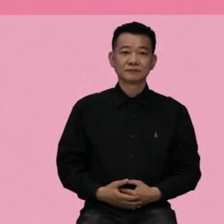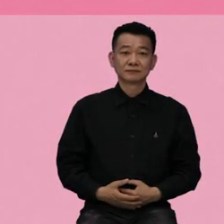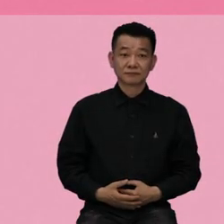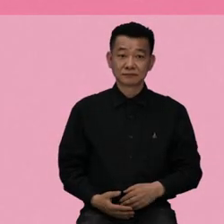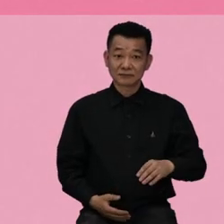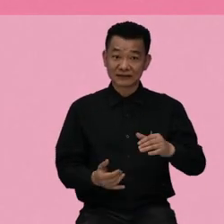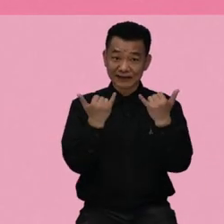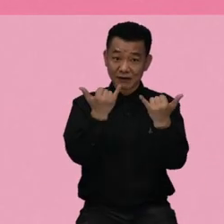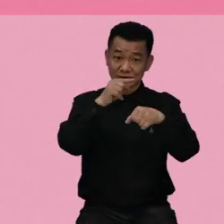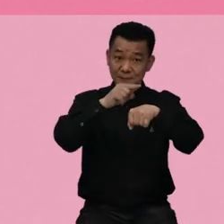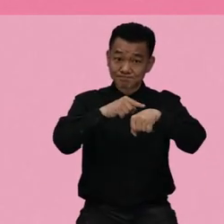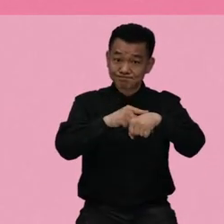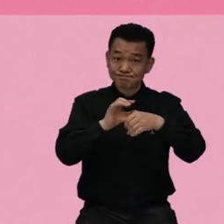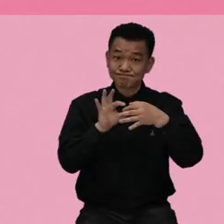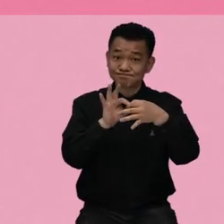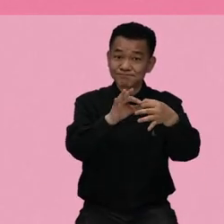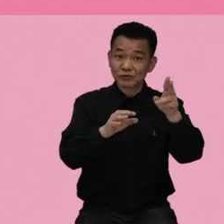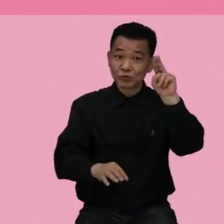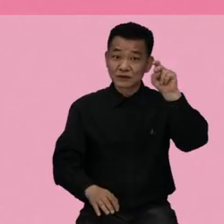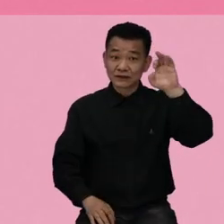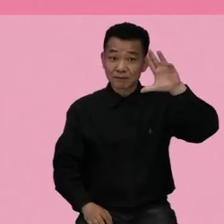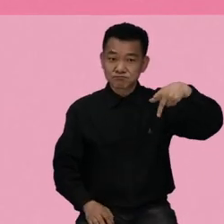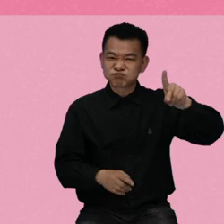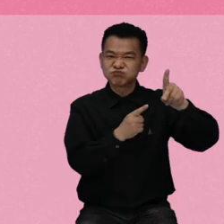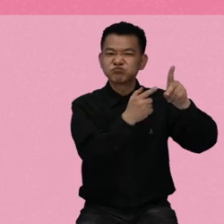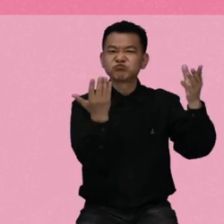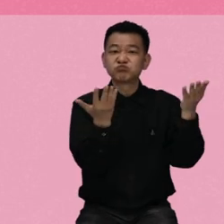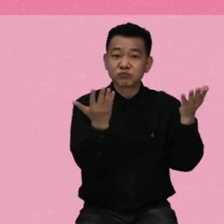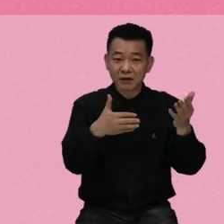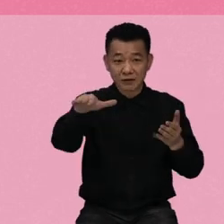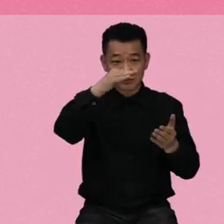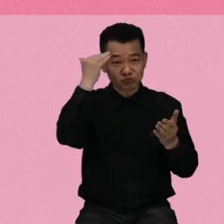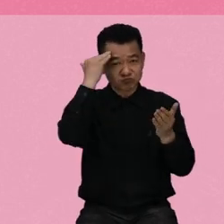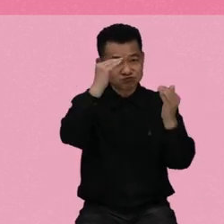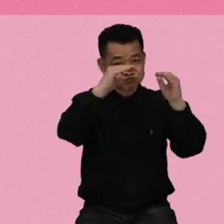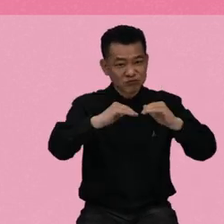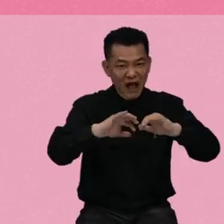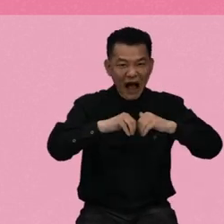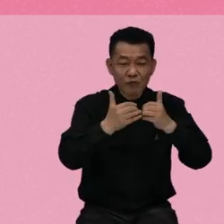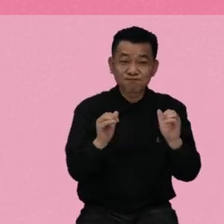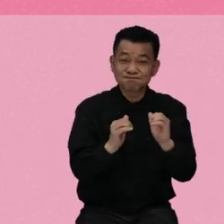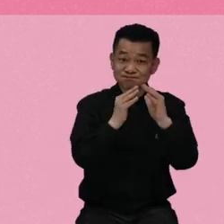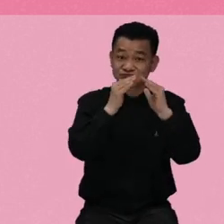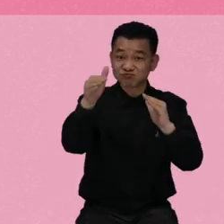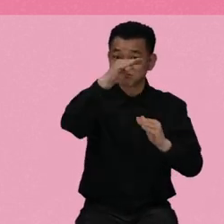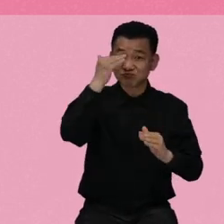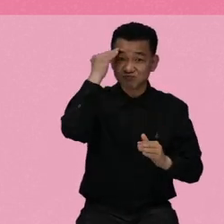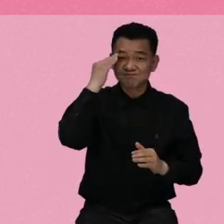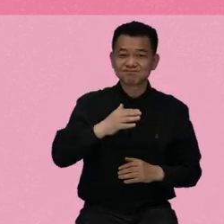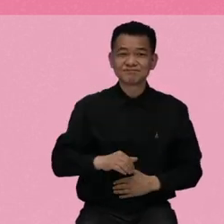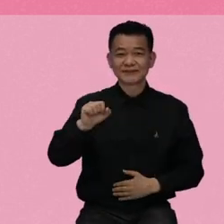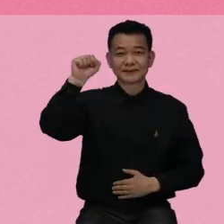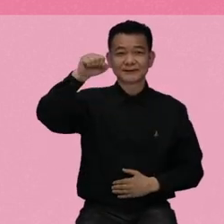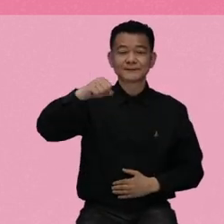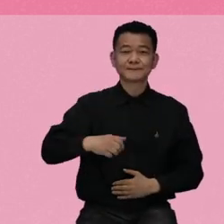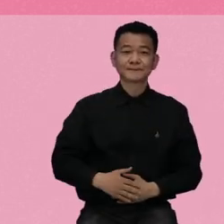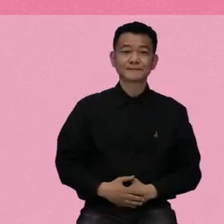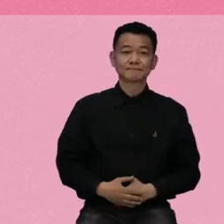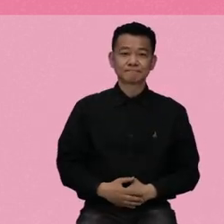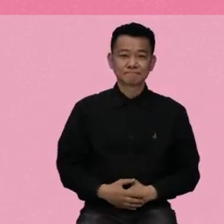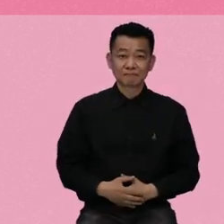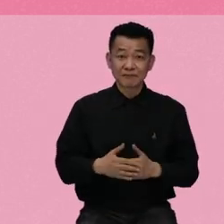We were able to learn about the UN CRPD and its details. You are right.